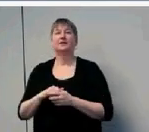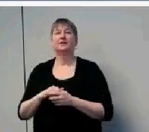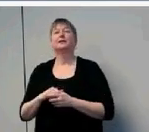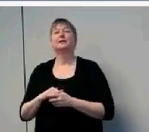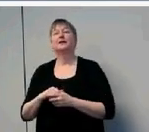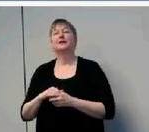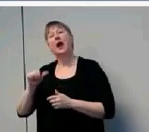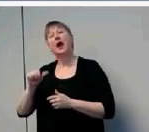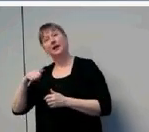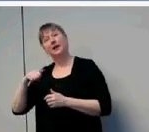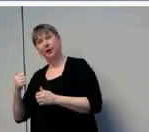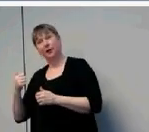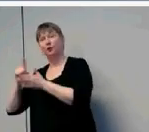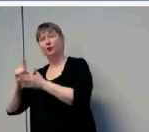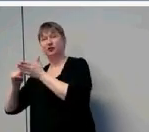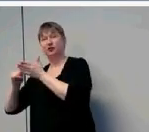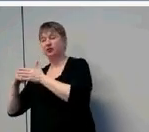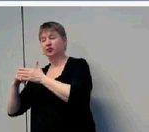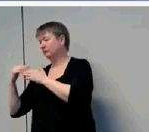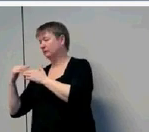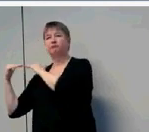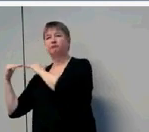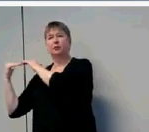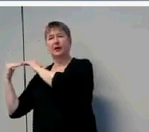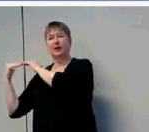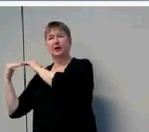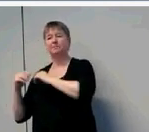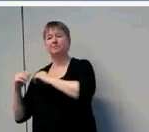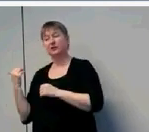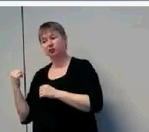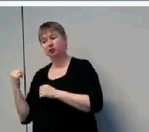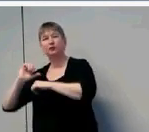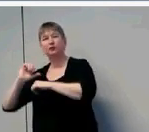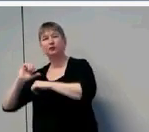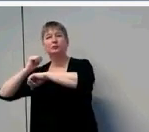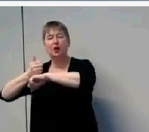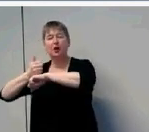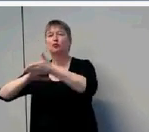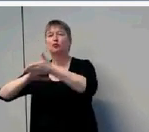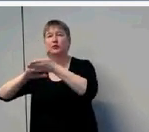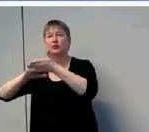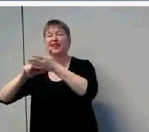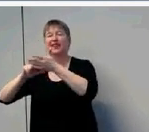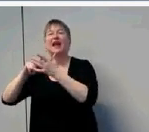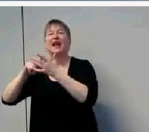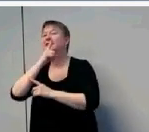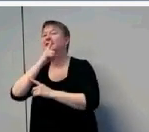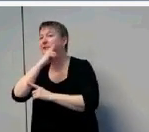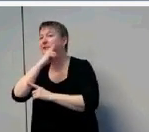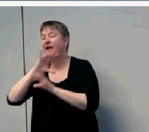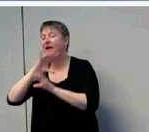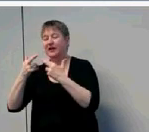starting research that tries to simulate a classroom. She can control the level of noise and